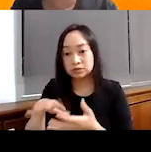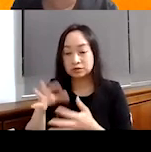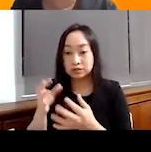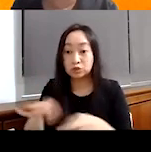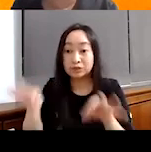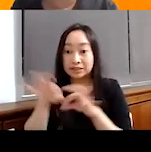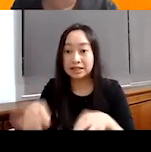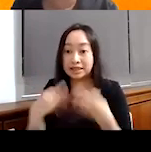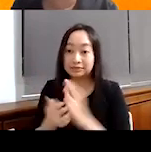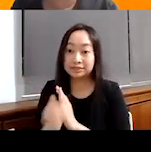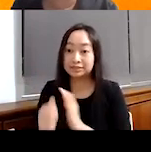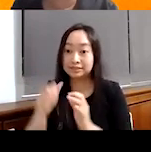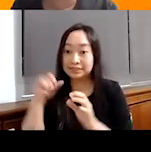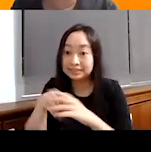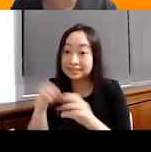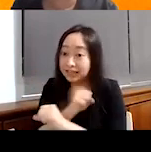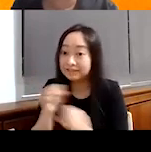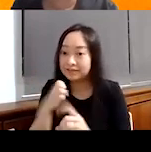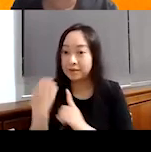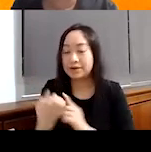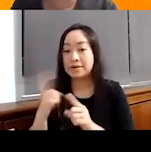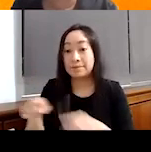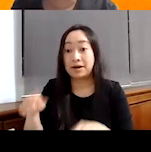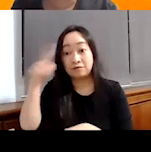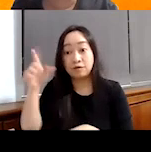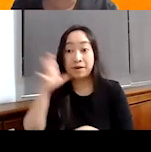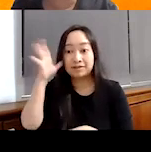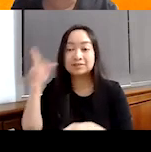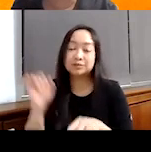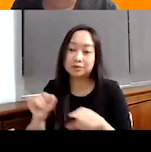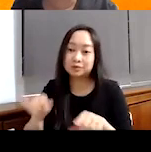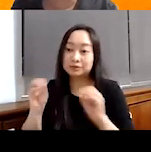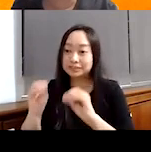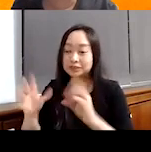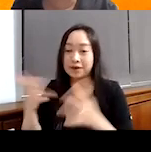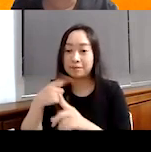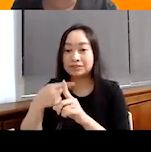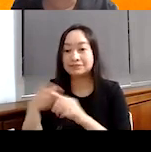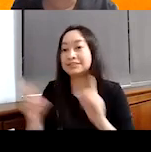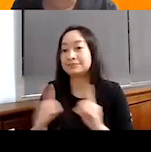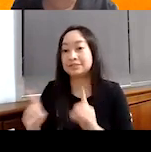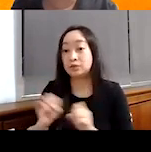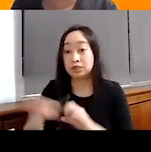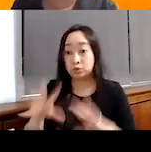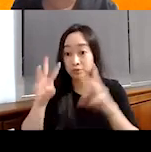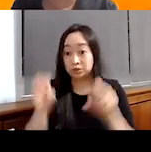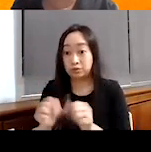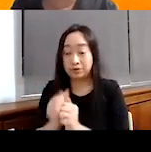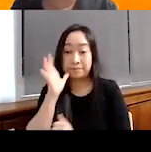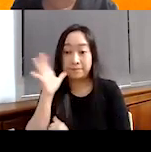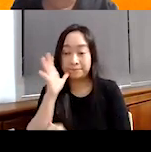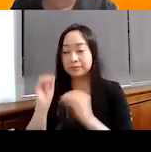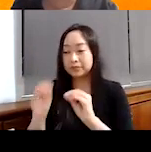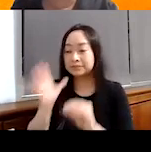safe environment. But with the parents, we also have something called positive discipline. And we do these workshops with mothers that teach them